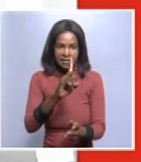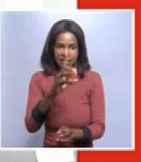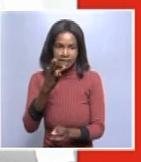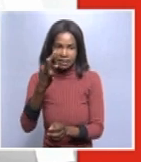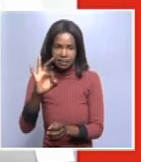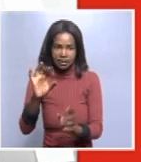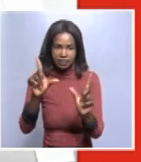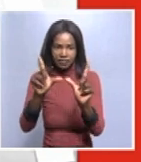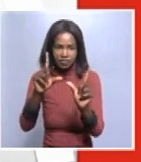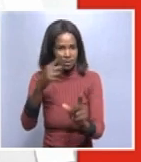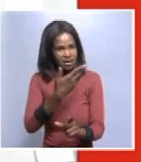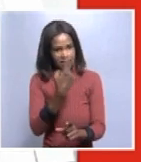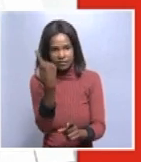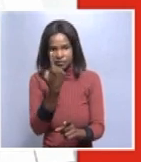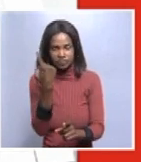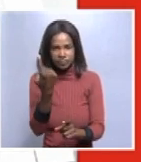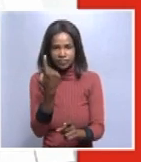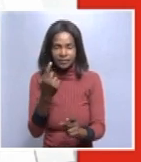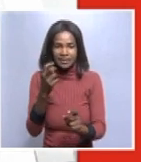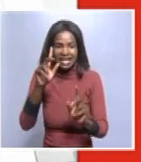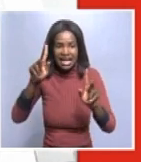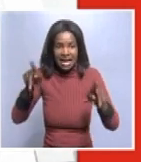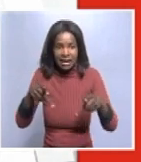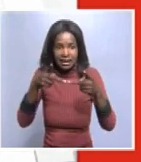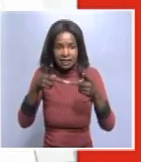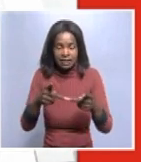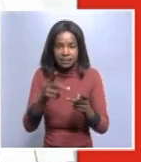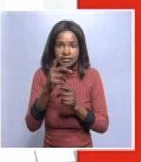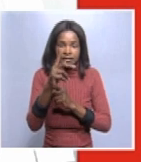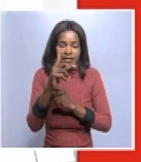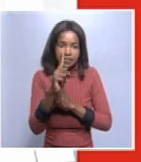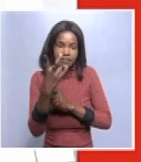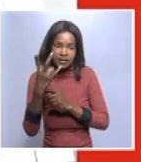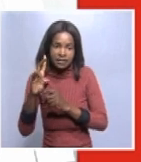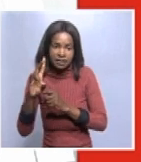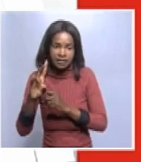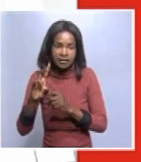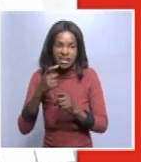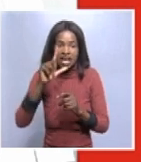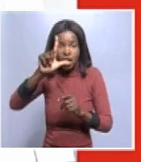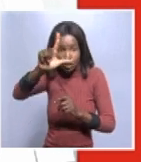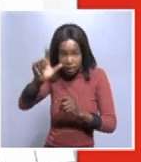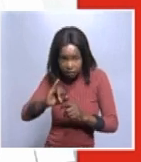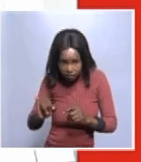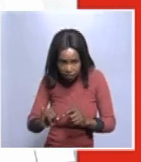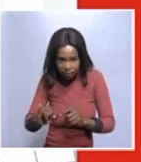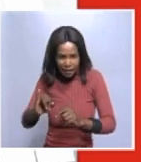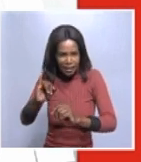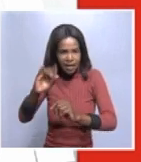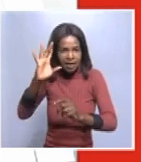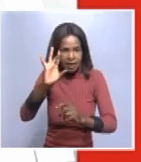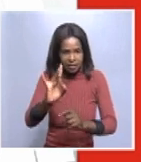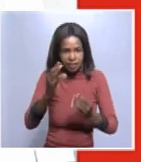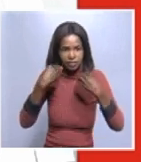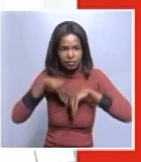from Vinhook. Karas, 17, with Luderis having recorded 8,